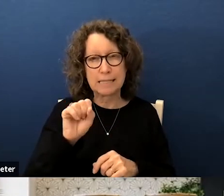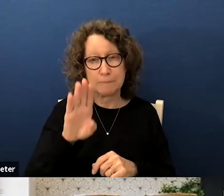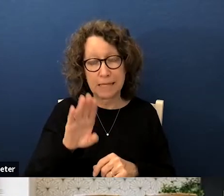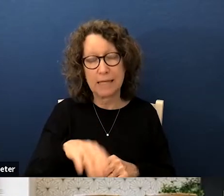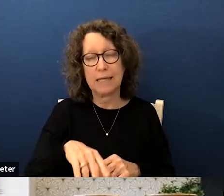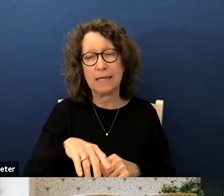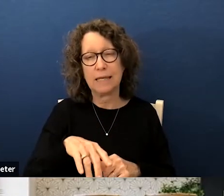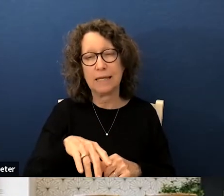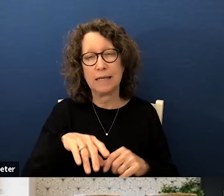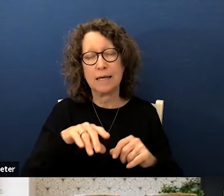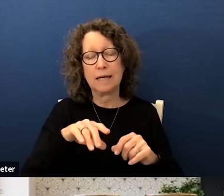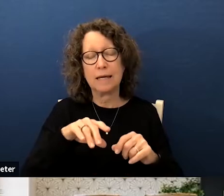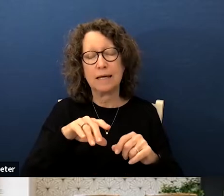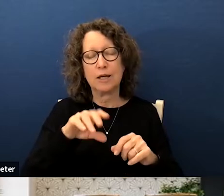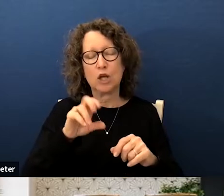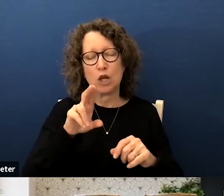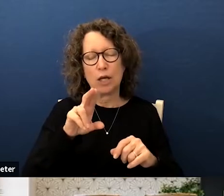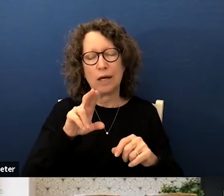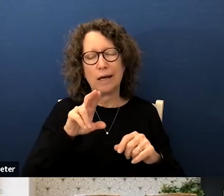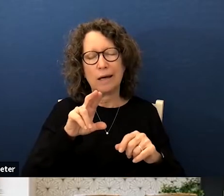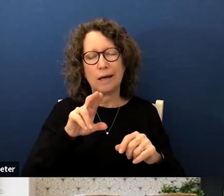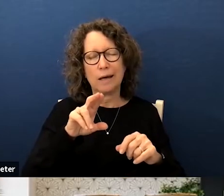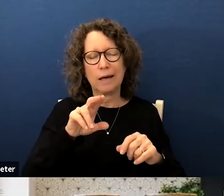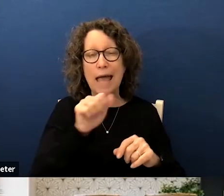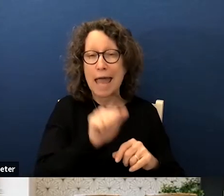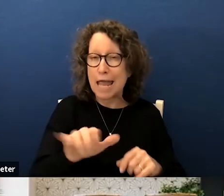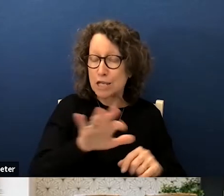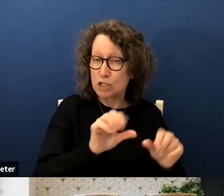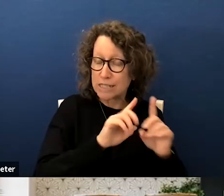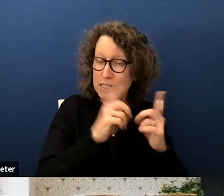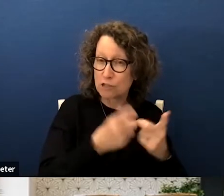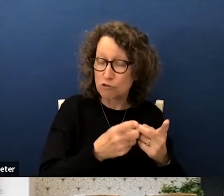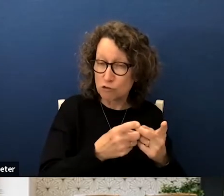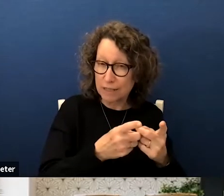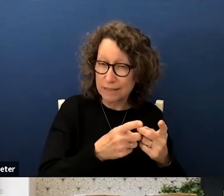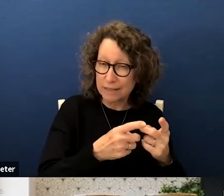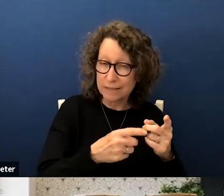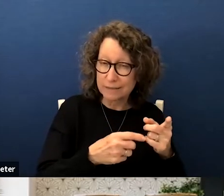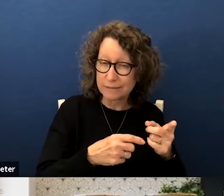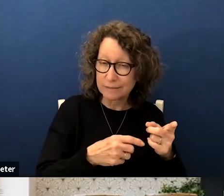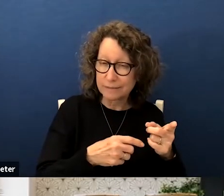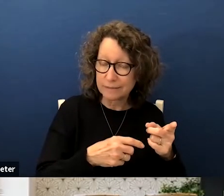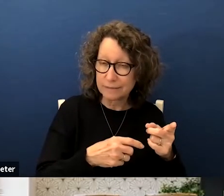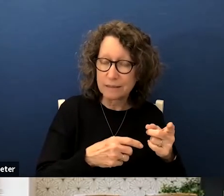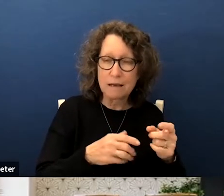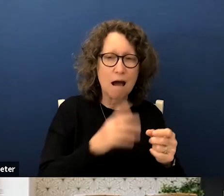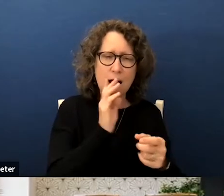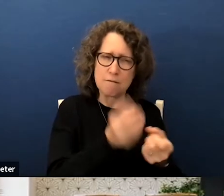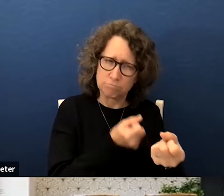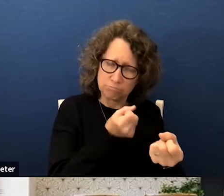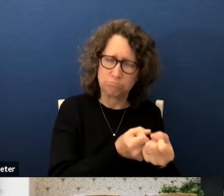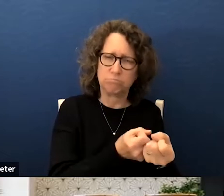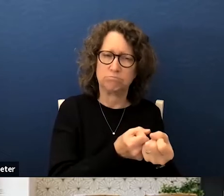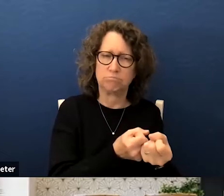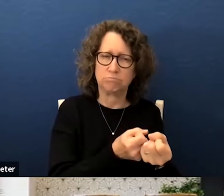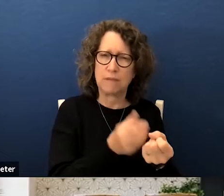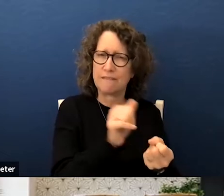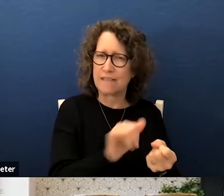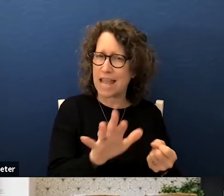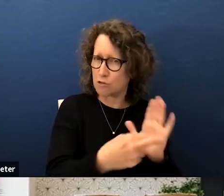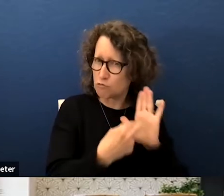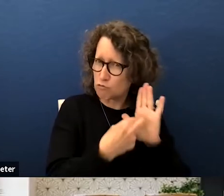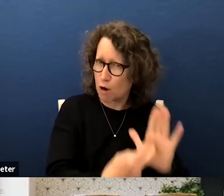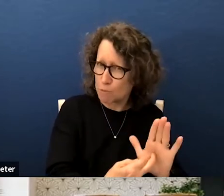um a largely asian district i've got i'm totally supportive of asian